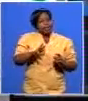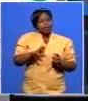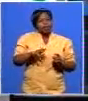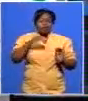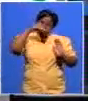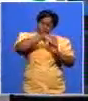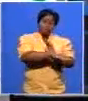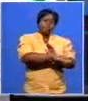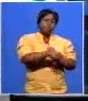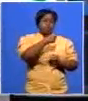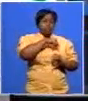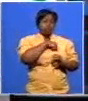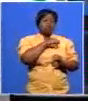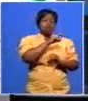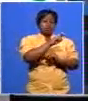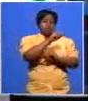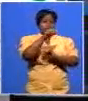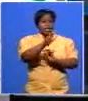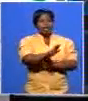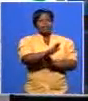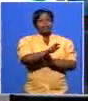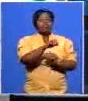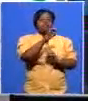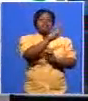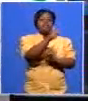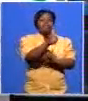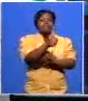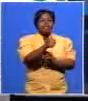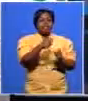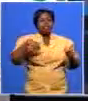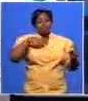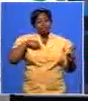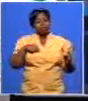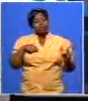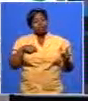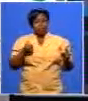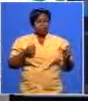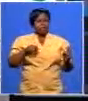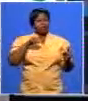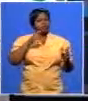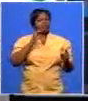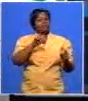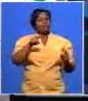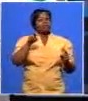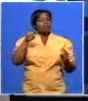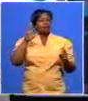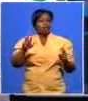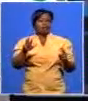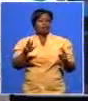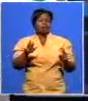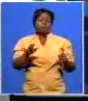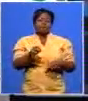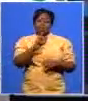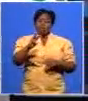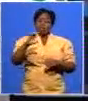2009 they were 56 we were at 31.9 and if you look in the statistics now in the western